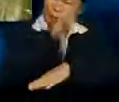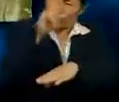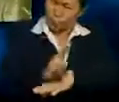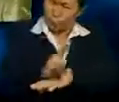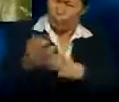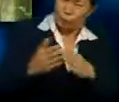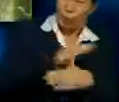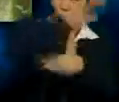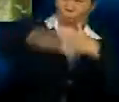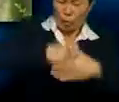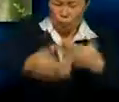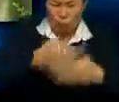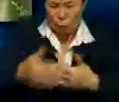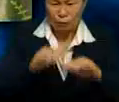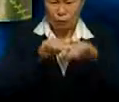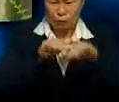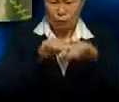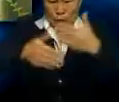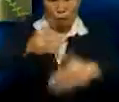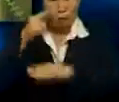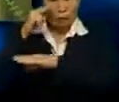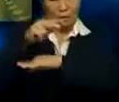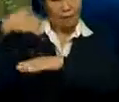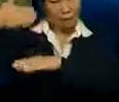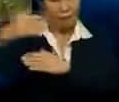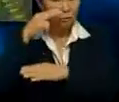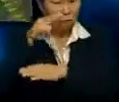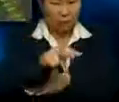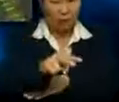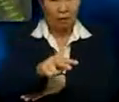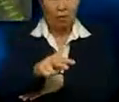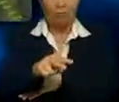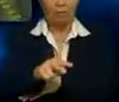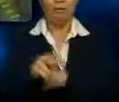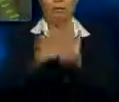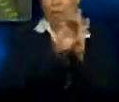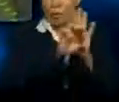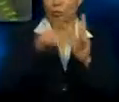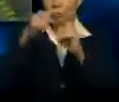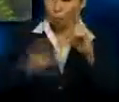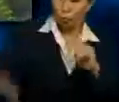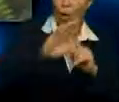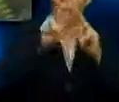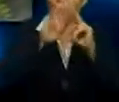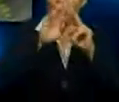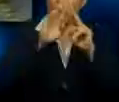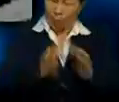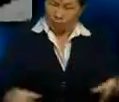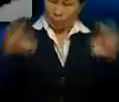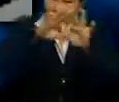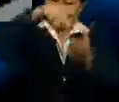all of these processing stages that you will see subsequently, it will be evident to you how useful this crop is.